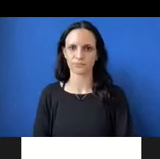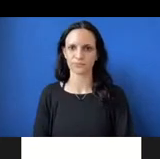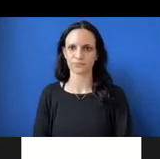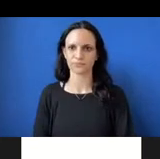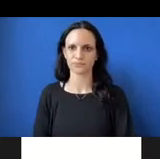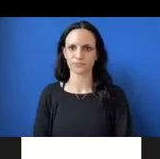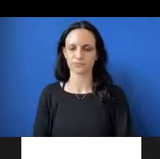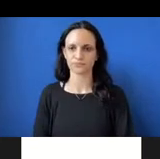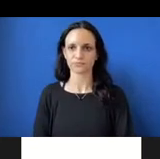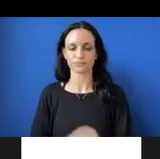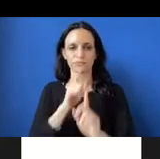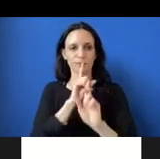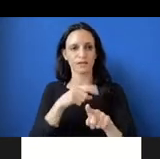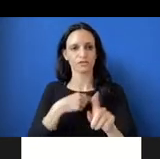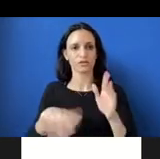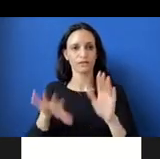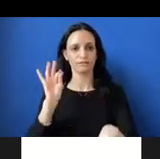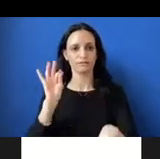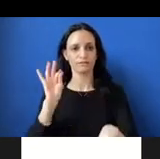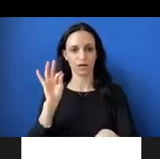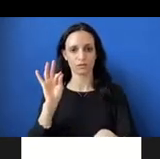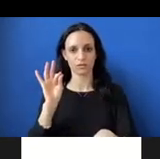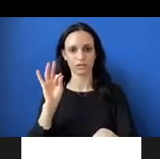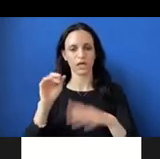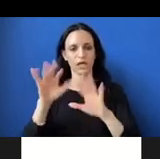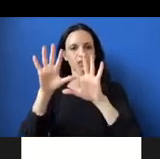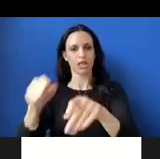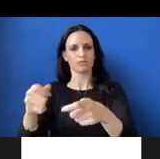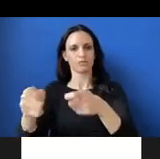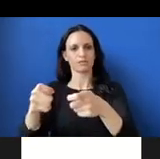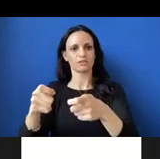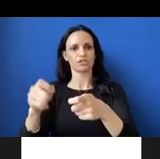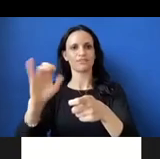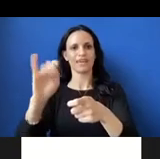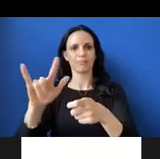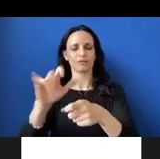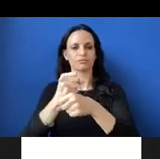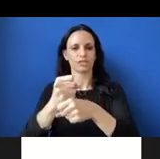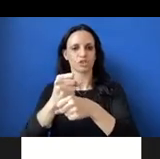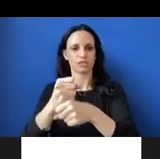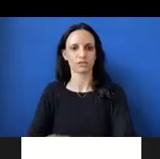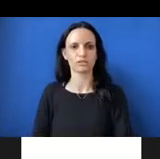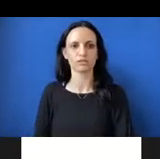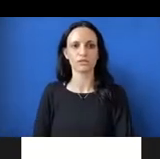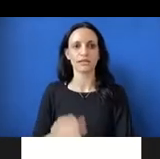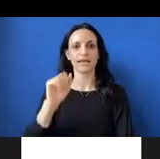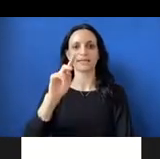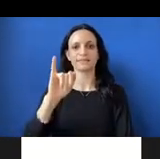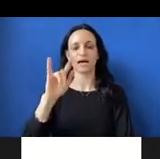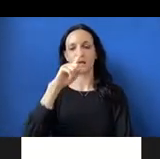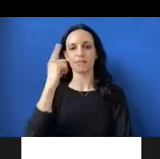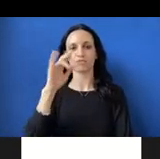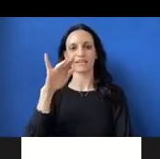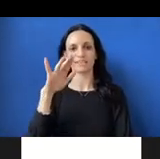The answer I've found is the monopolization of capital production. The persistence of anti-black racism has always been